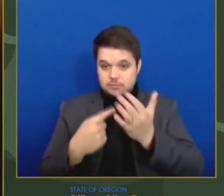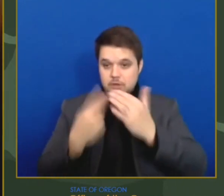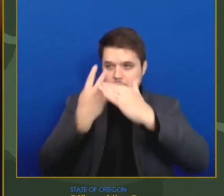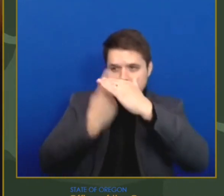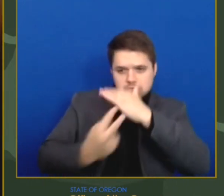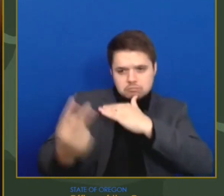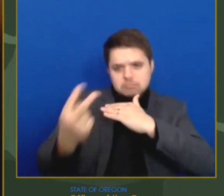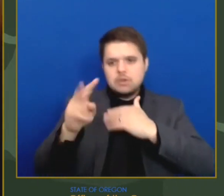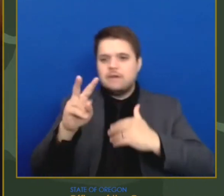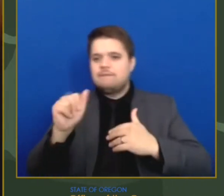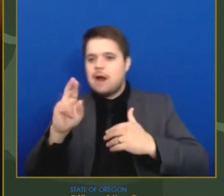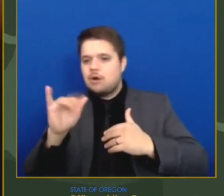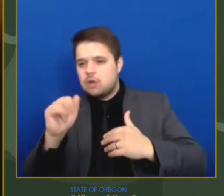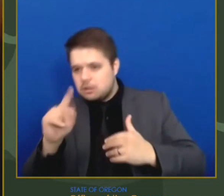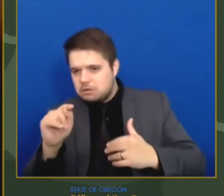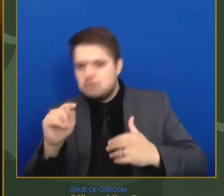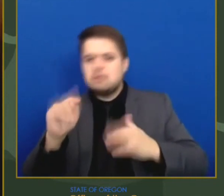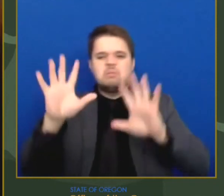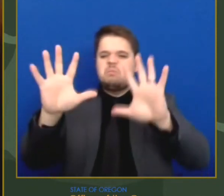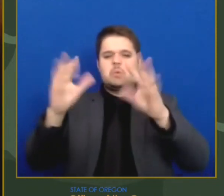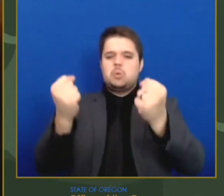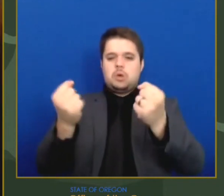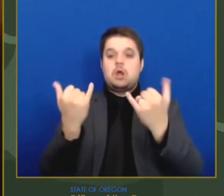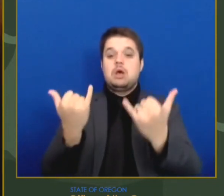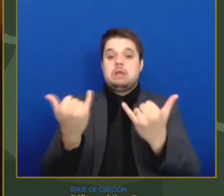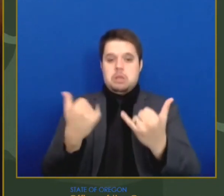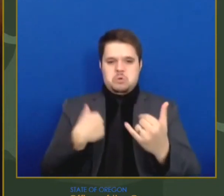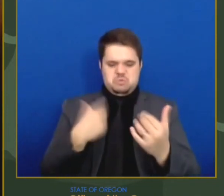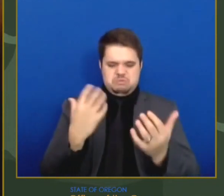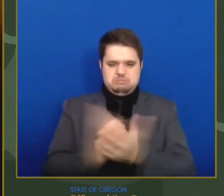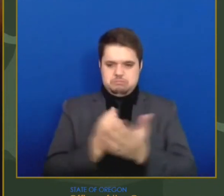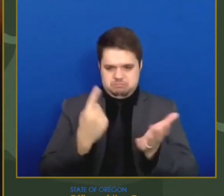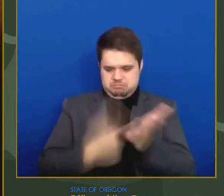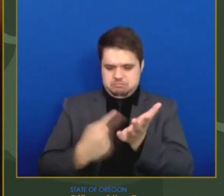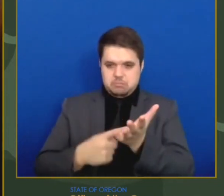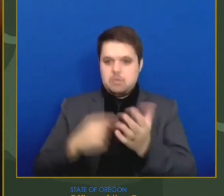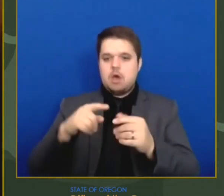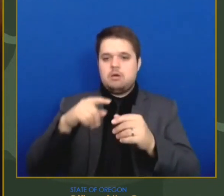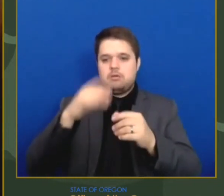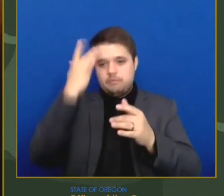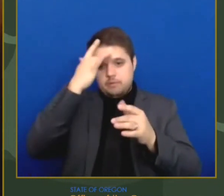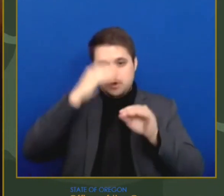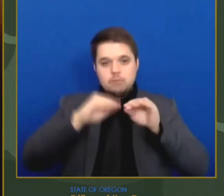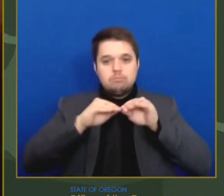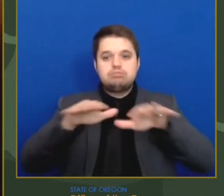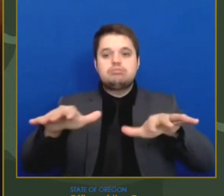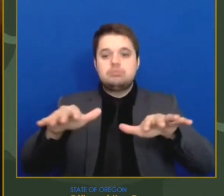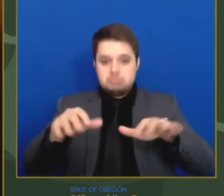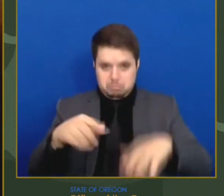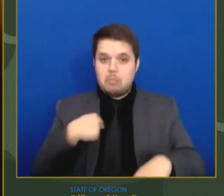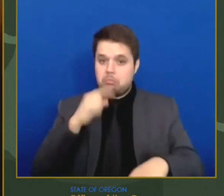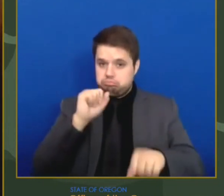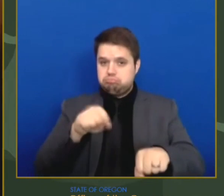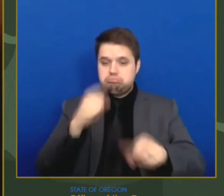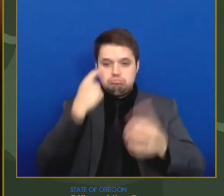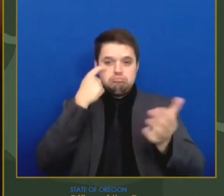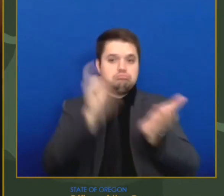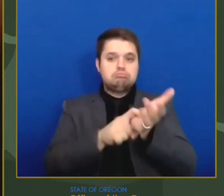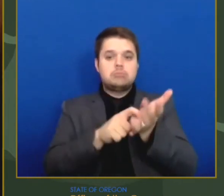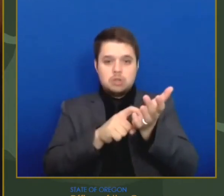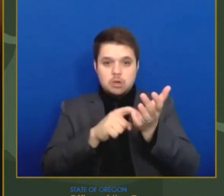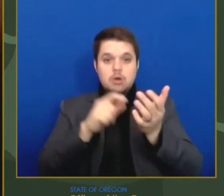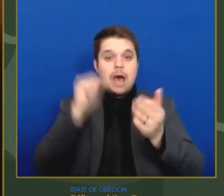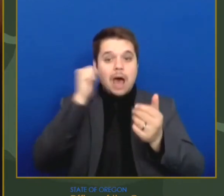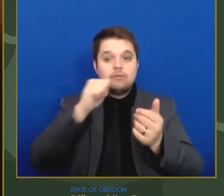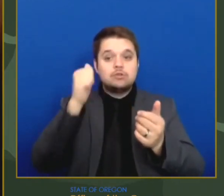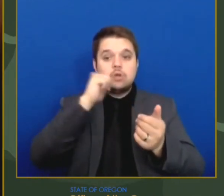Oregon. We continue to see a general trend of declining daily COVID-19 cases, hospitalizations, and the percent